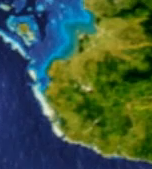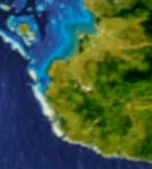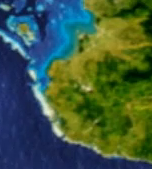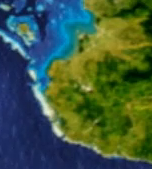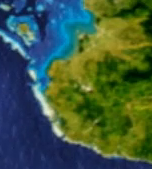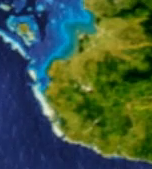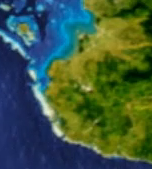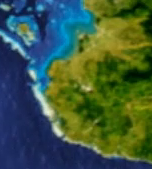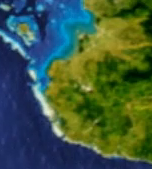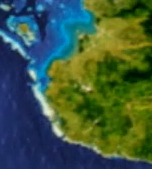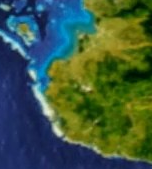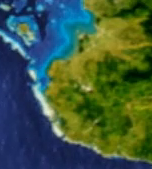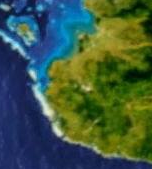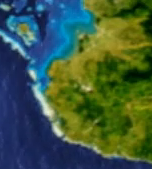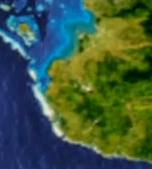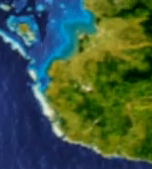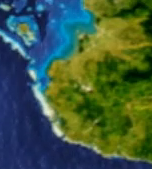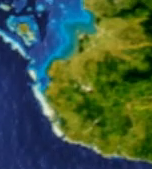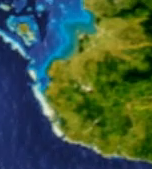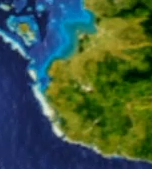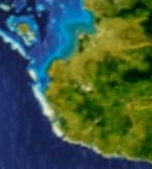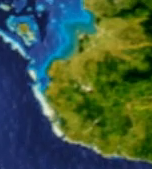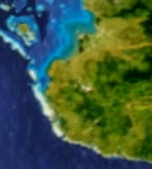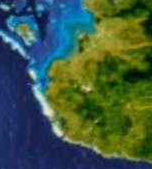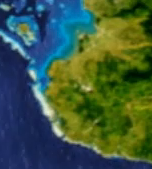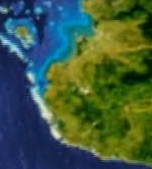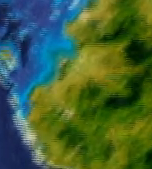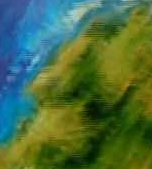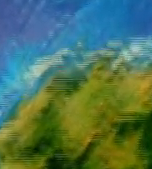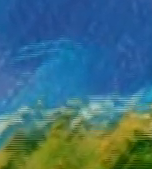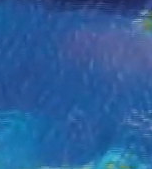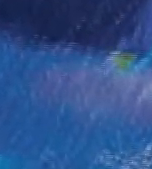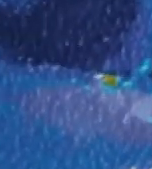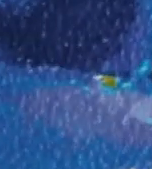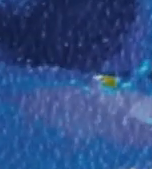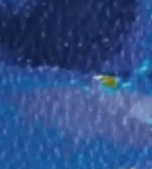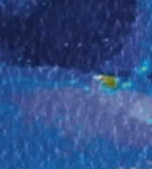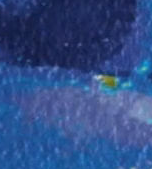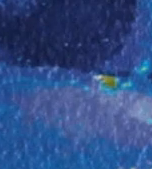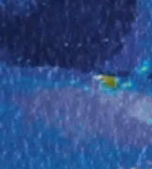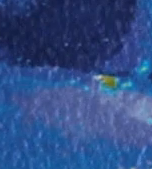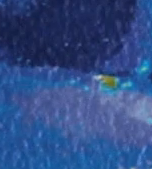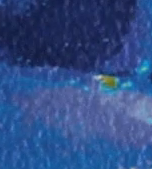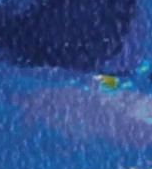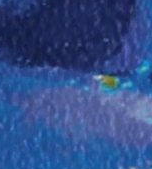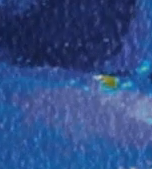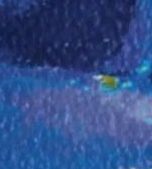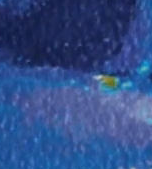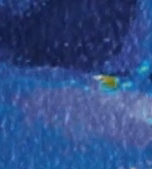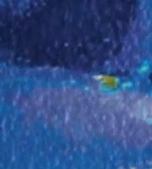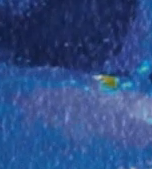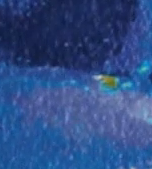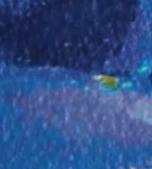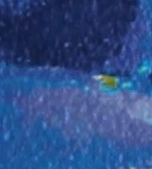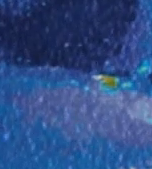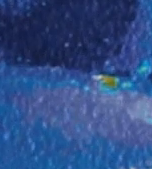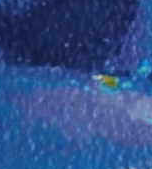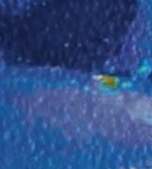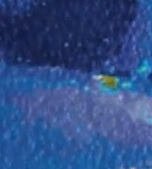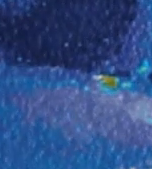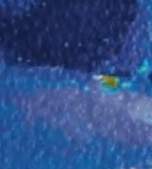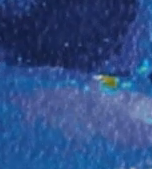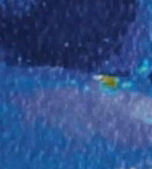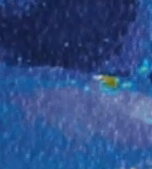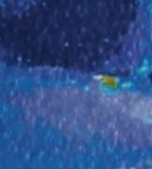Suva, it was a fairly clear day after late, rather light rain overnight. And in the north, cloudy skies with scattered showers and